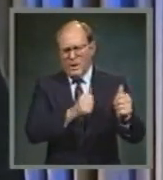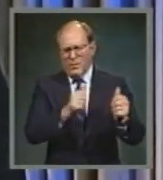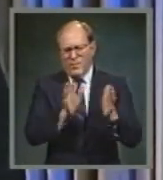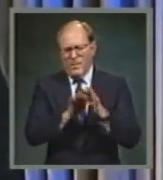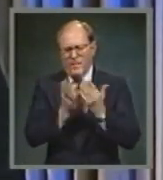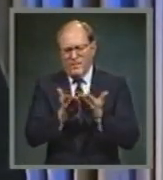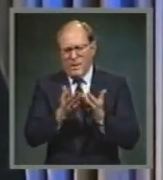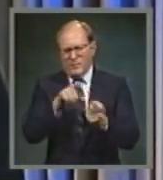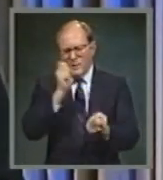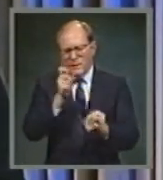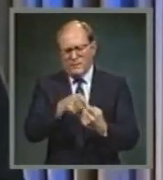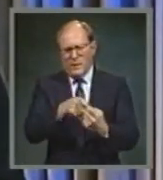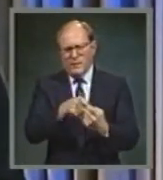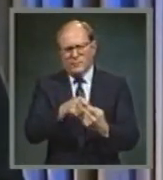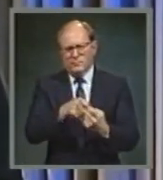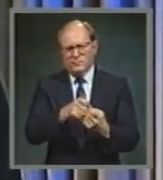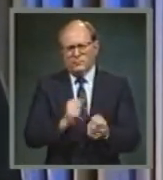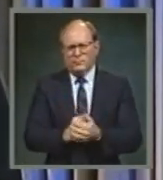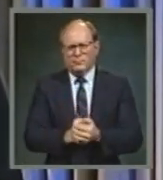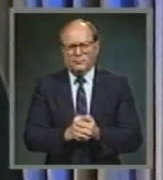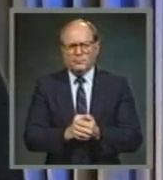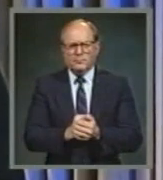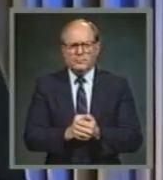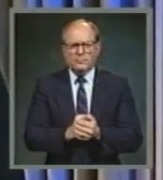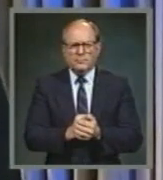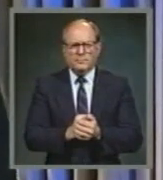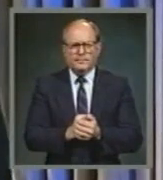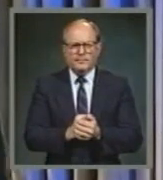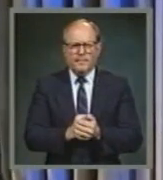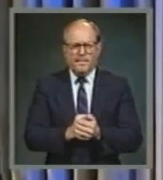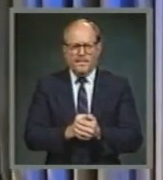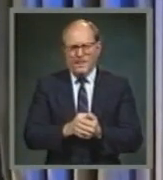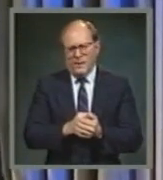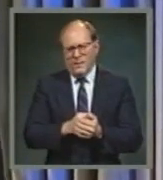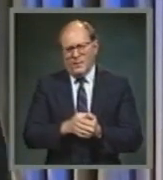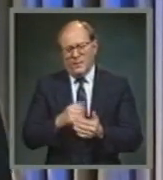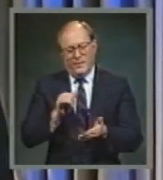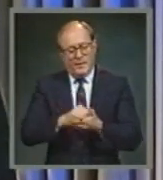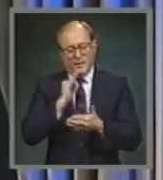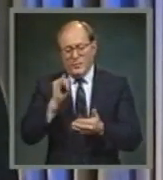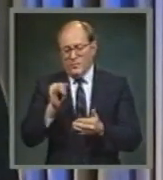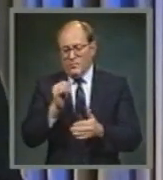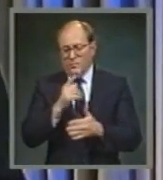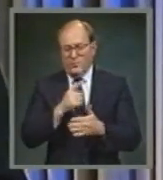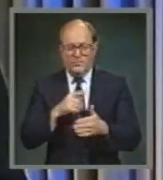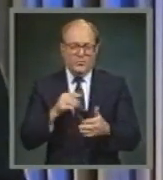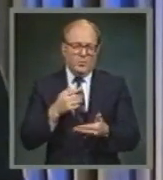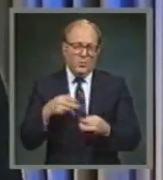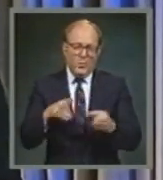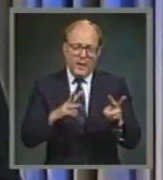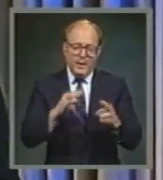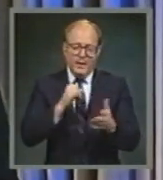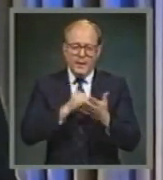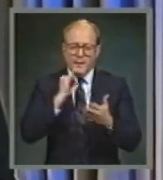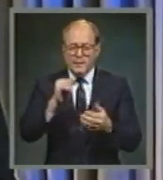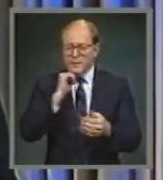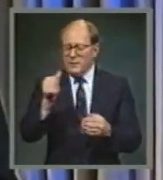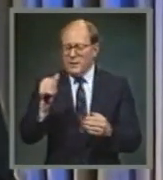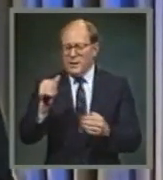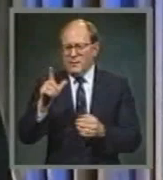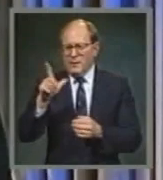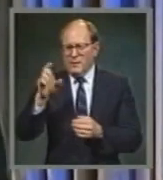the very best of our comprehension and ability. Nevertheless, that's the way it is. That isn't legalism.